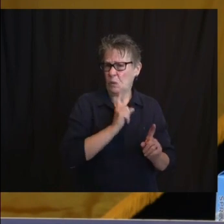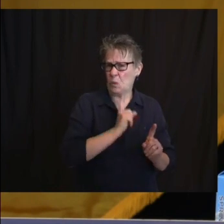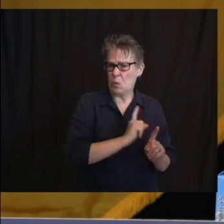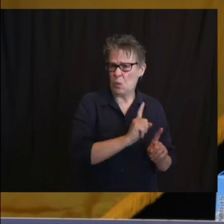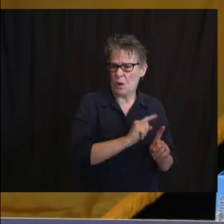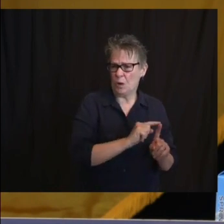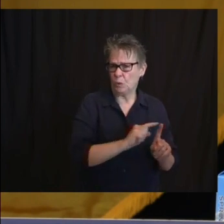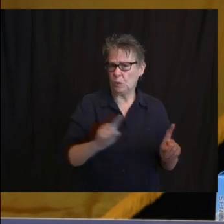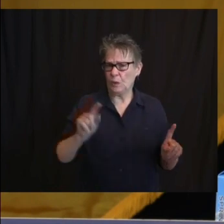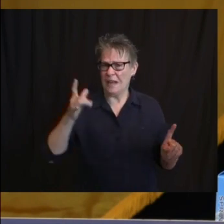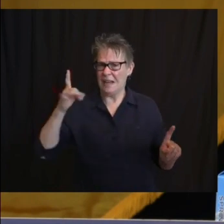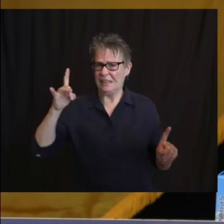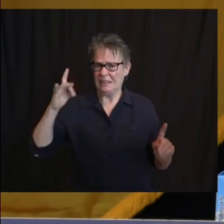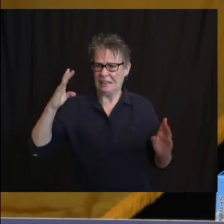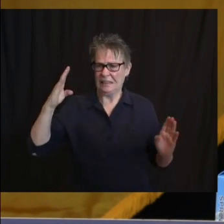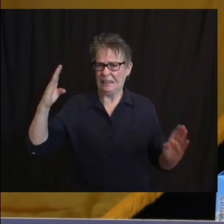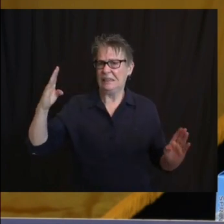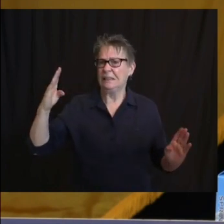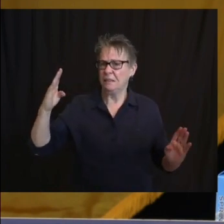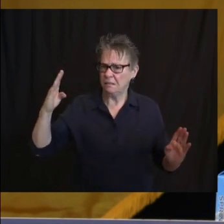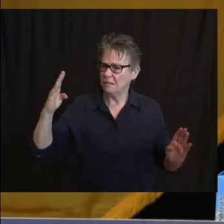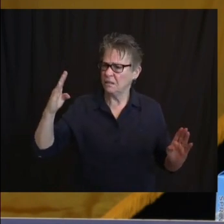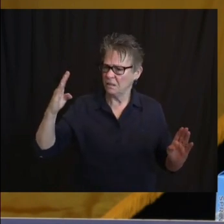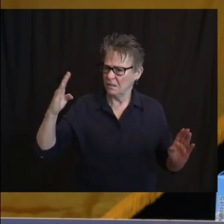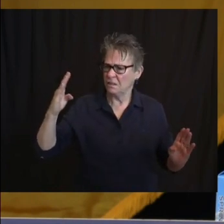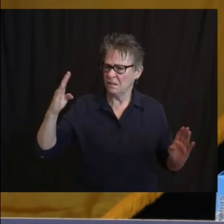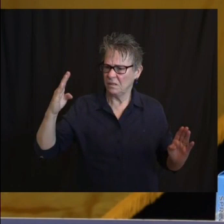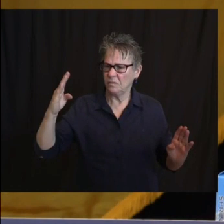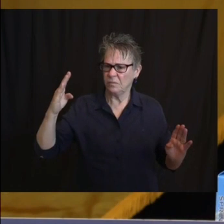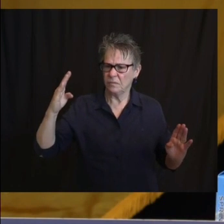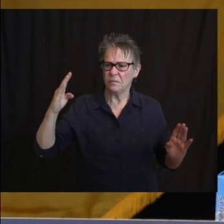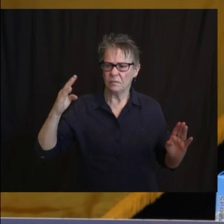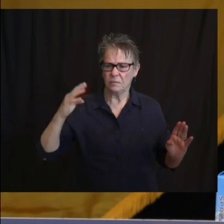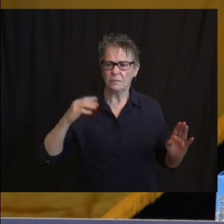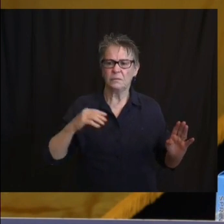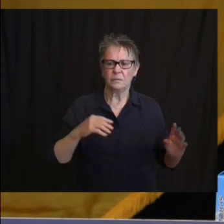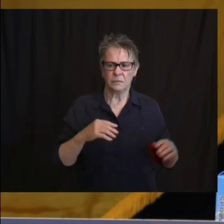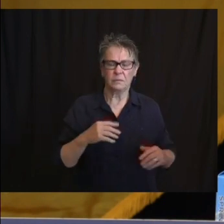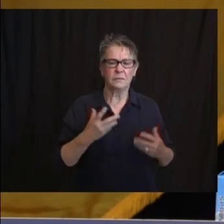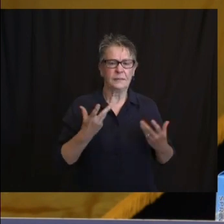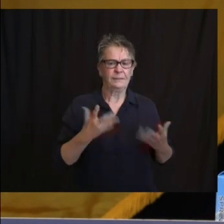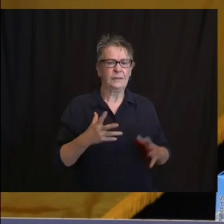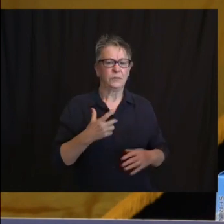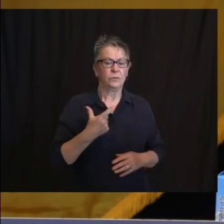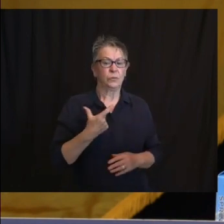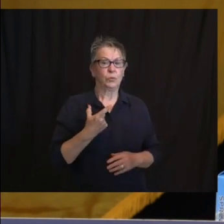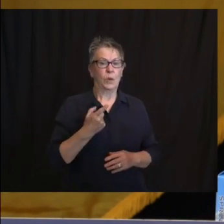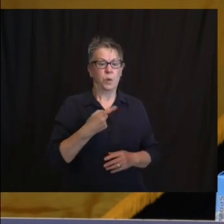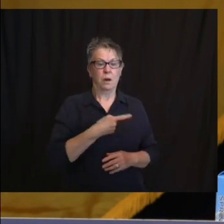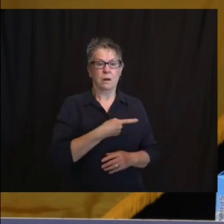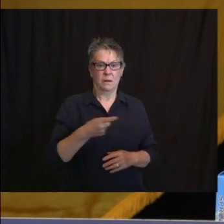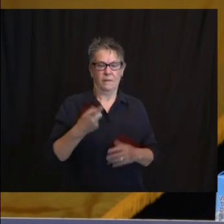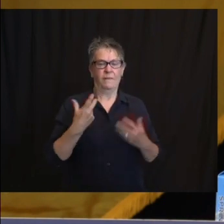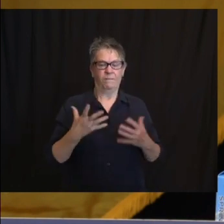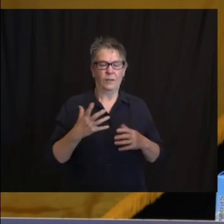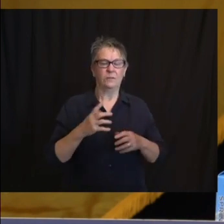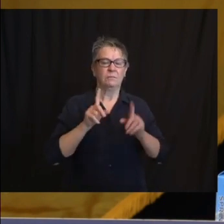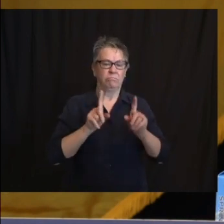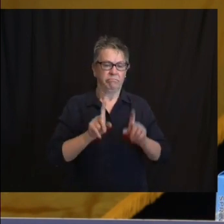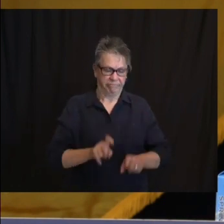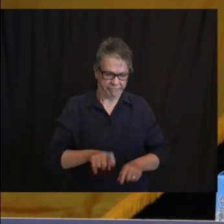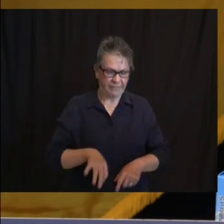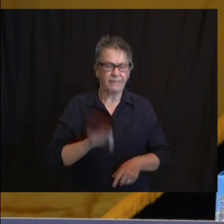21 out of the 31 have tested positive for COVID-19. Six are still currently